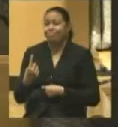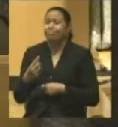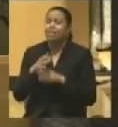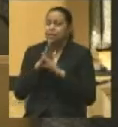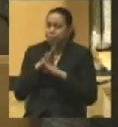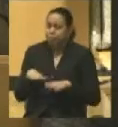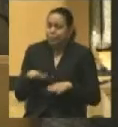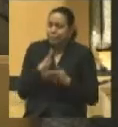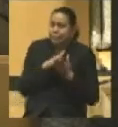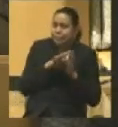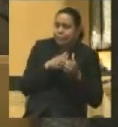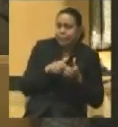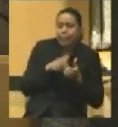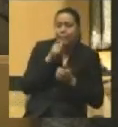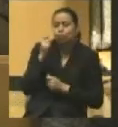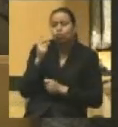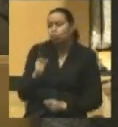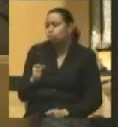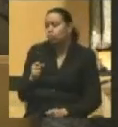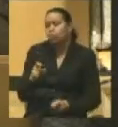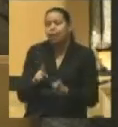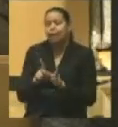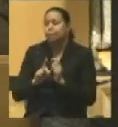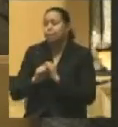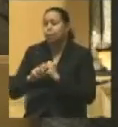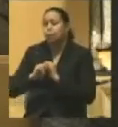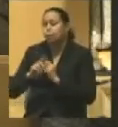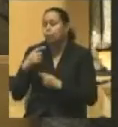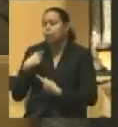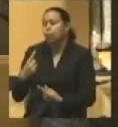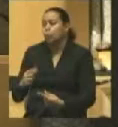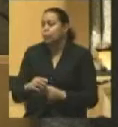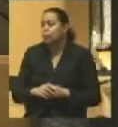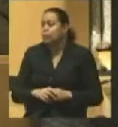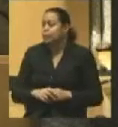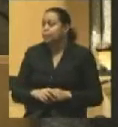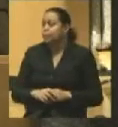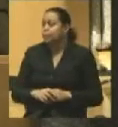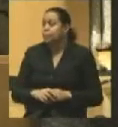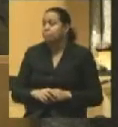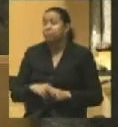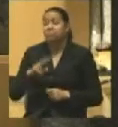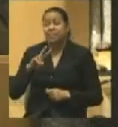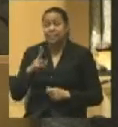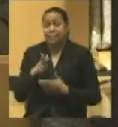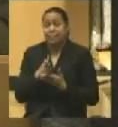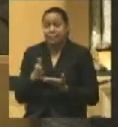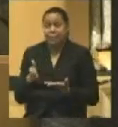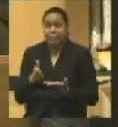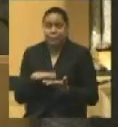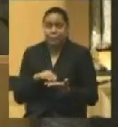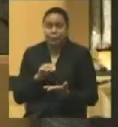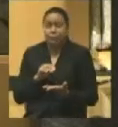was not nearly as strong as we've been made to think. Second, I would say that